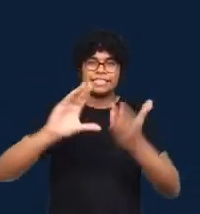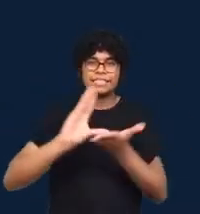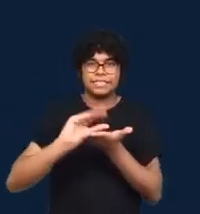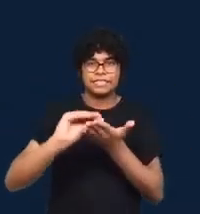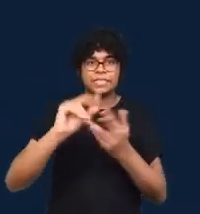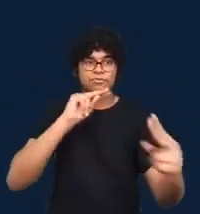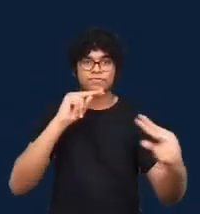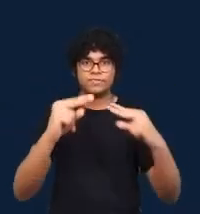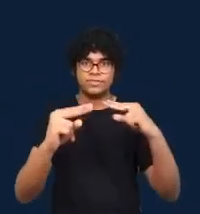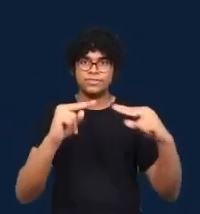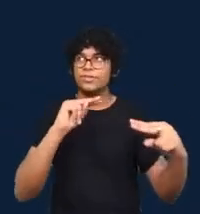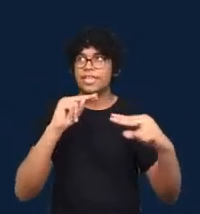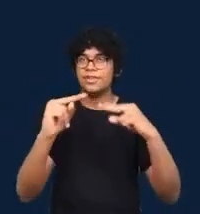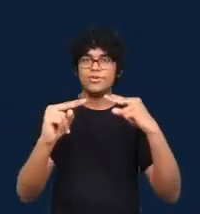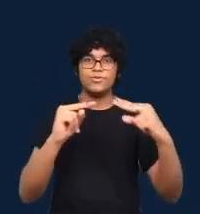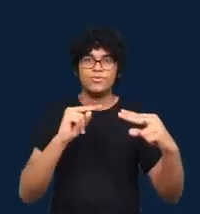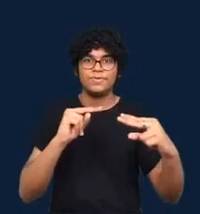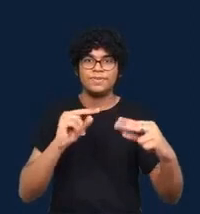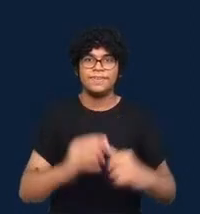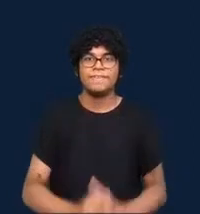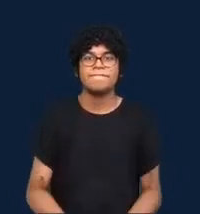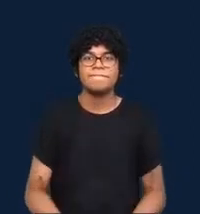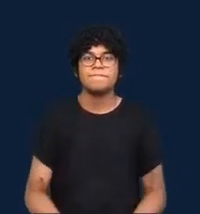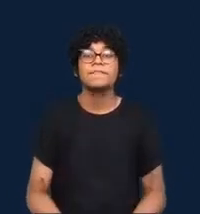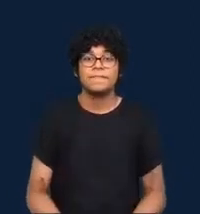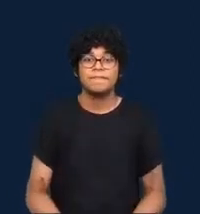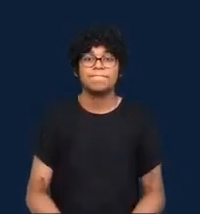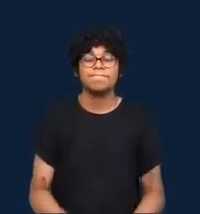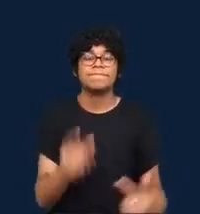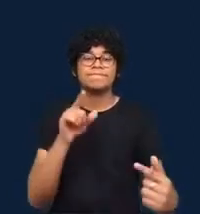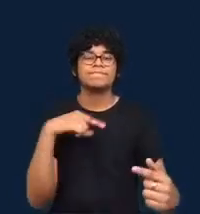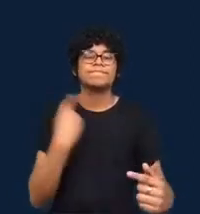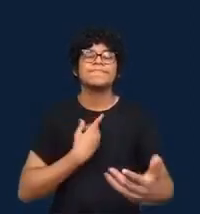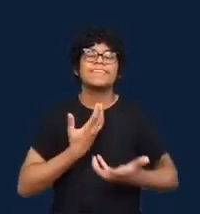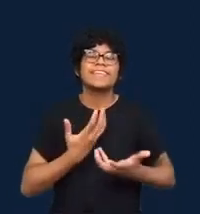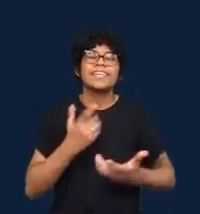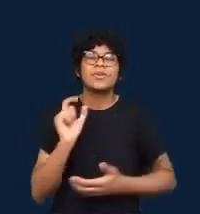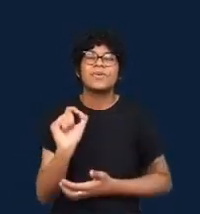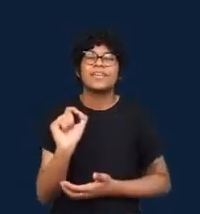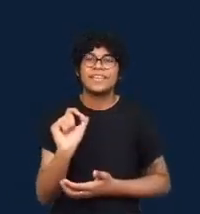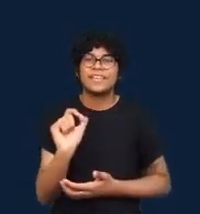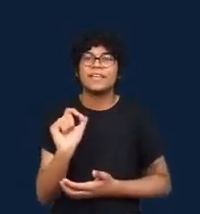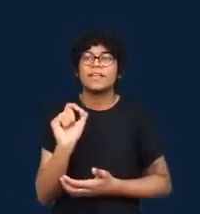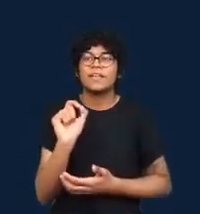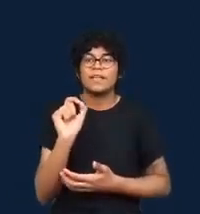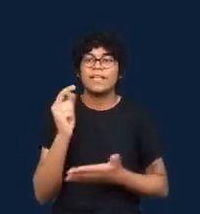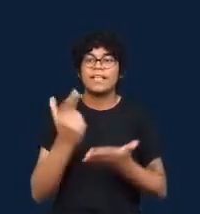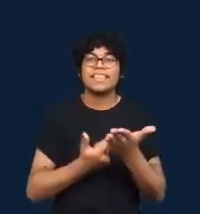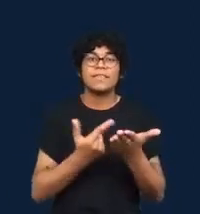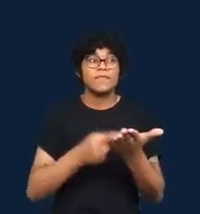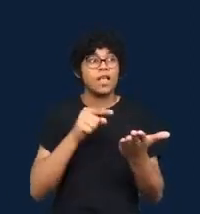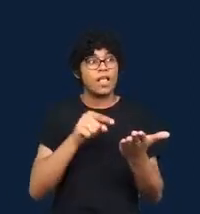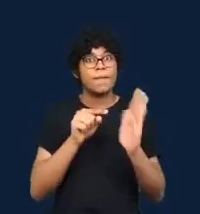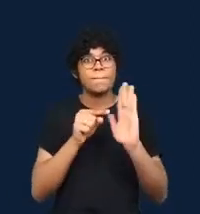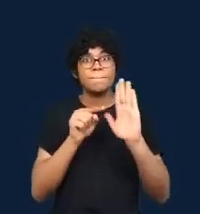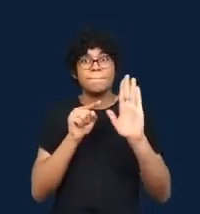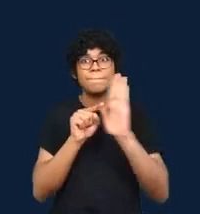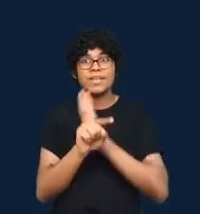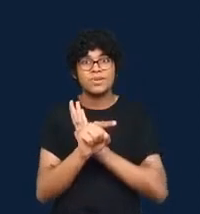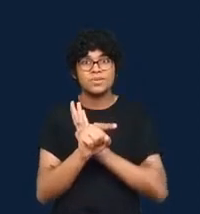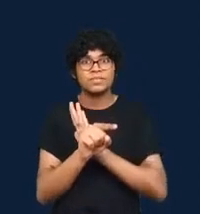And what we wanted to do with this book is to ask, in addition to this picture of data journalism,